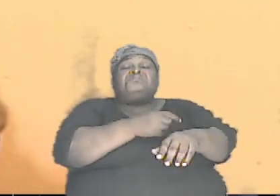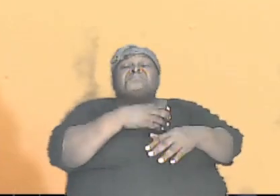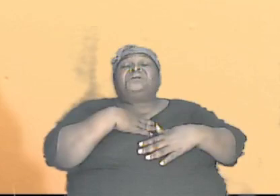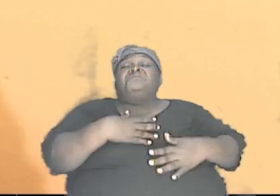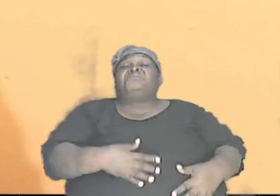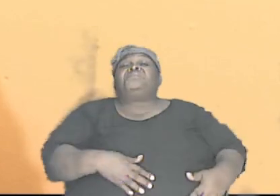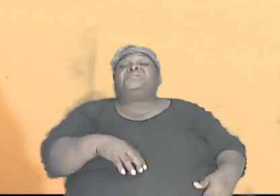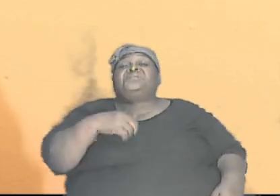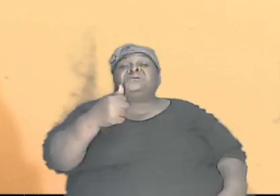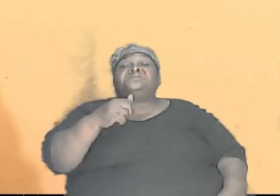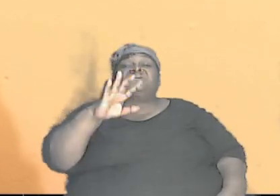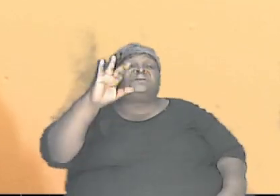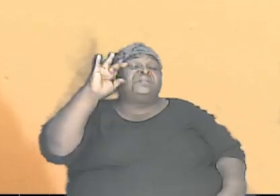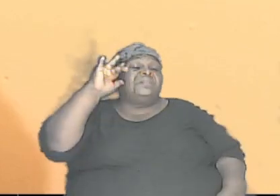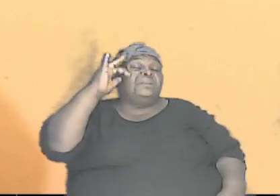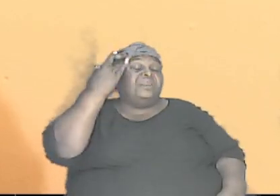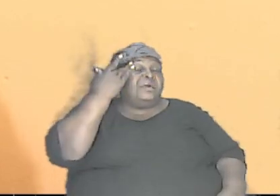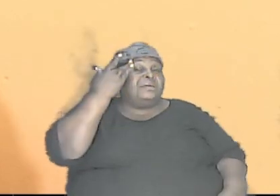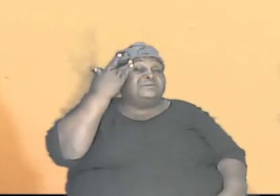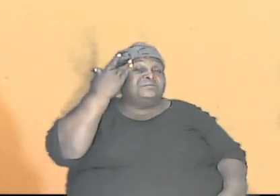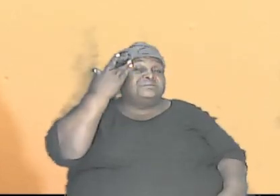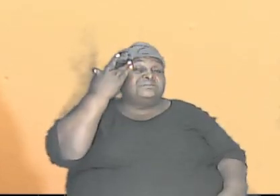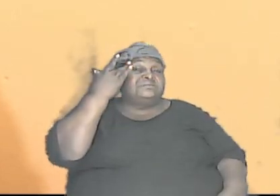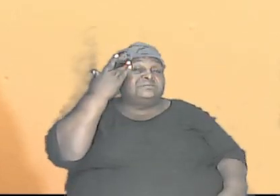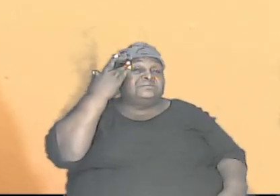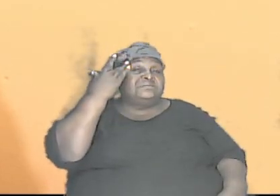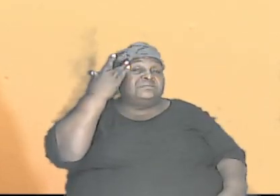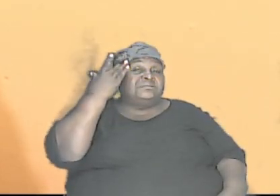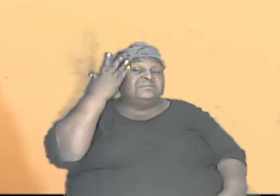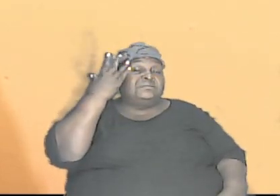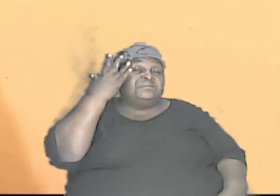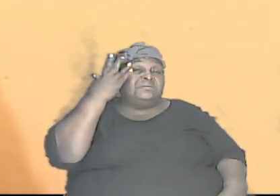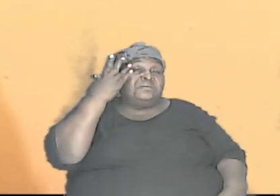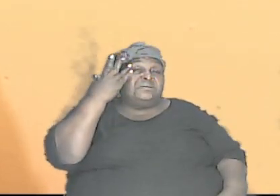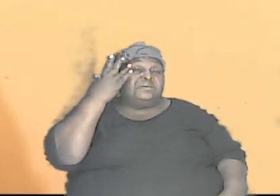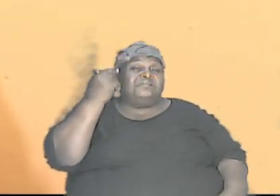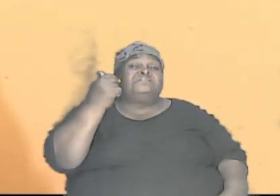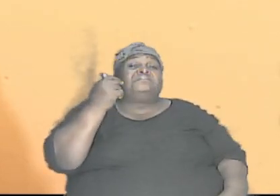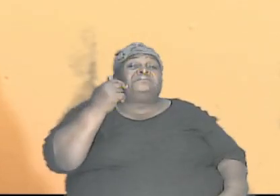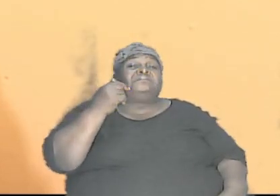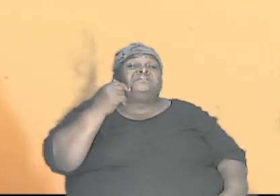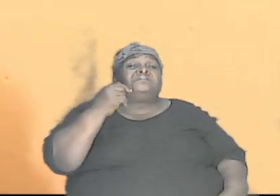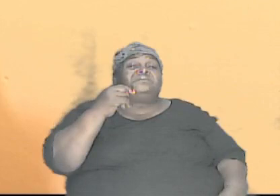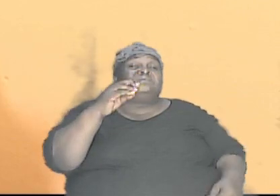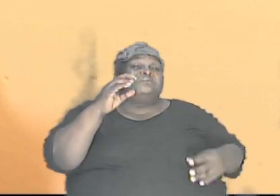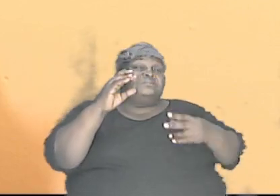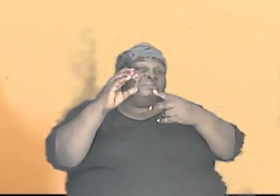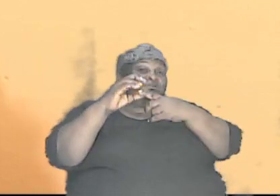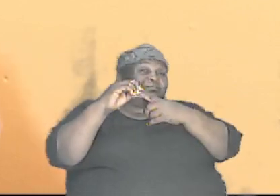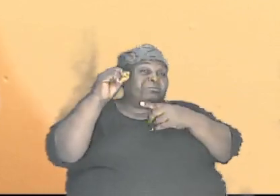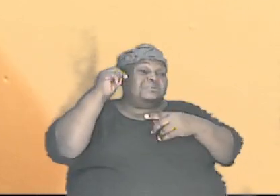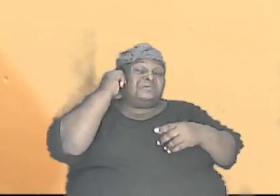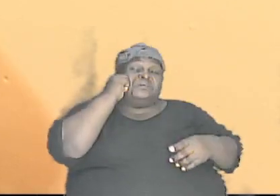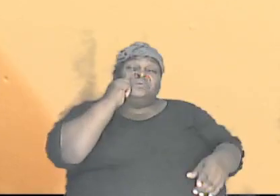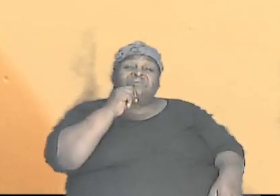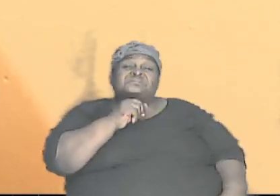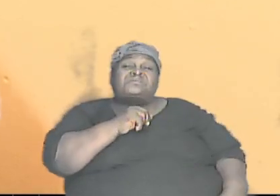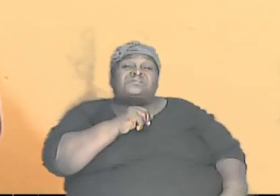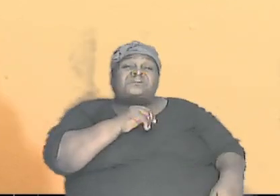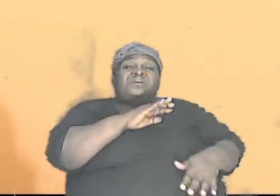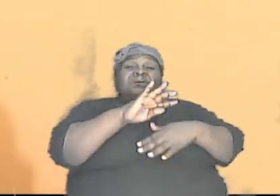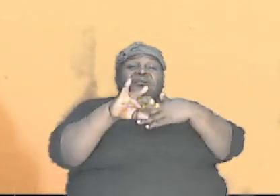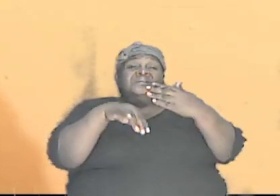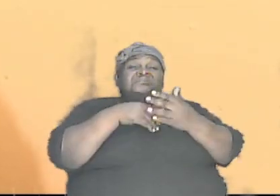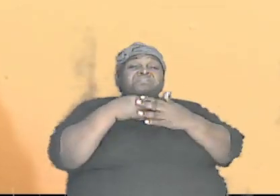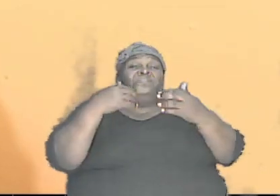no, the light skinned ones, especially the girls, all had